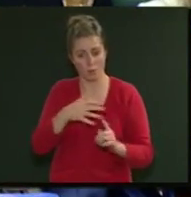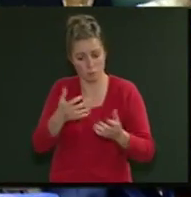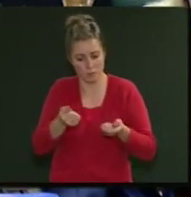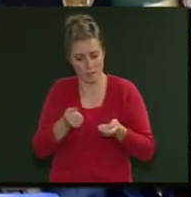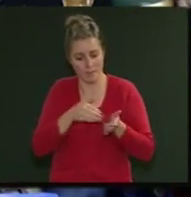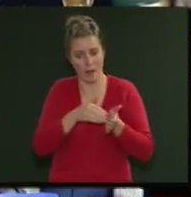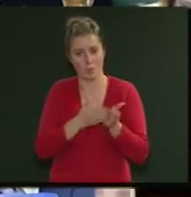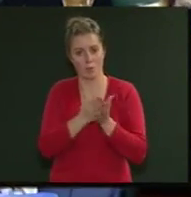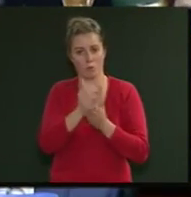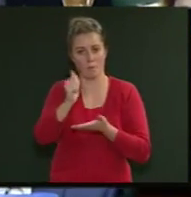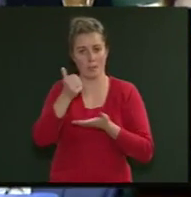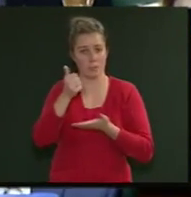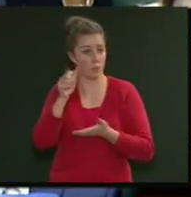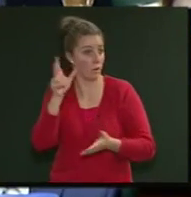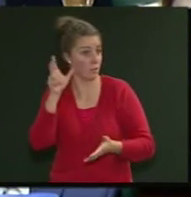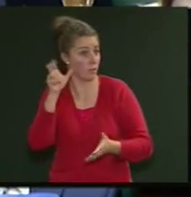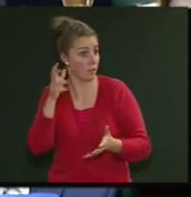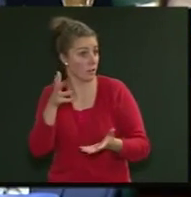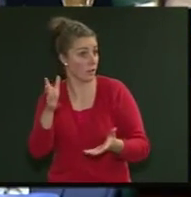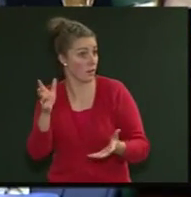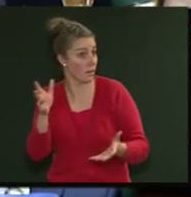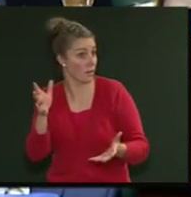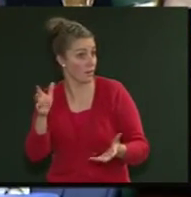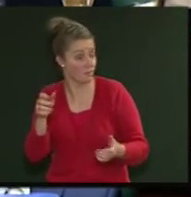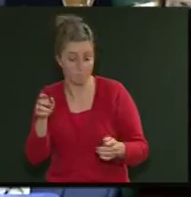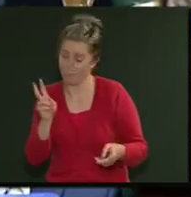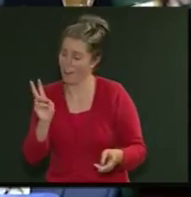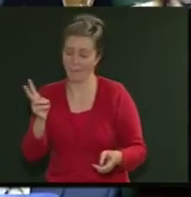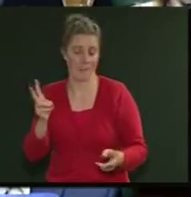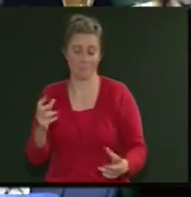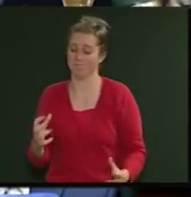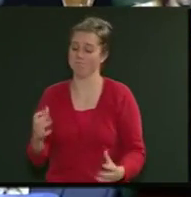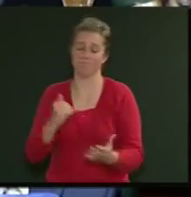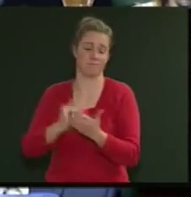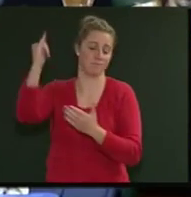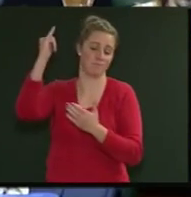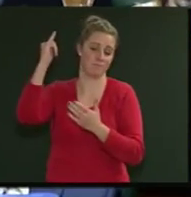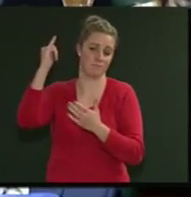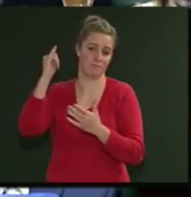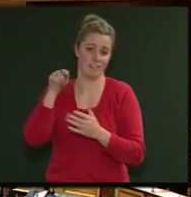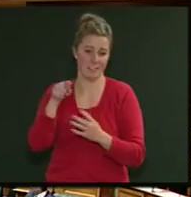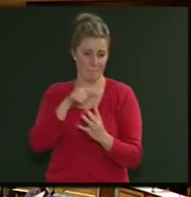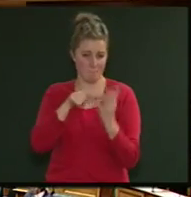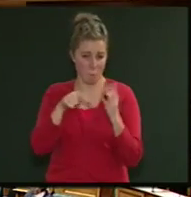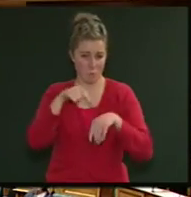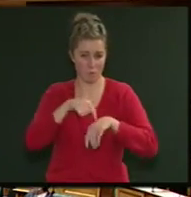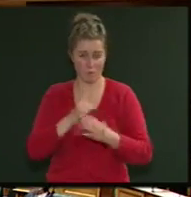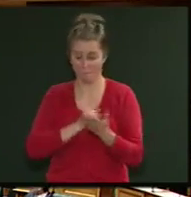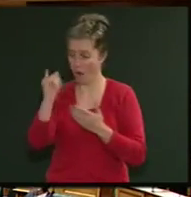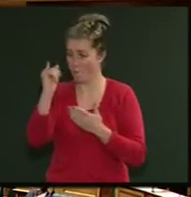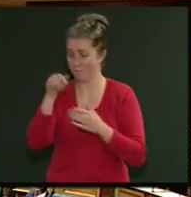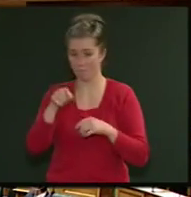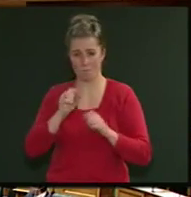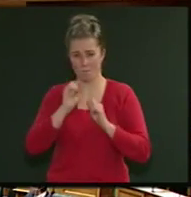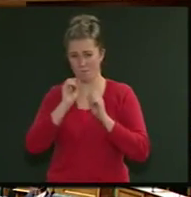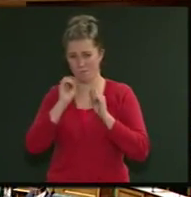in this budget. Let's listen. Let's listen. Oh, they did it again. Not again. That's four times, Mr. Speaker. That's